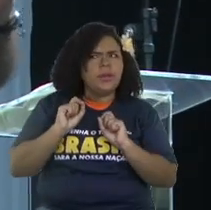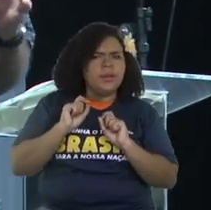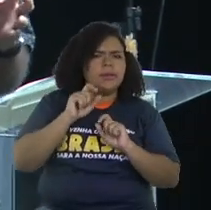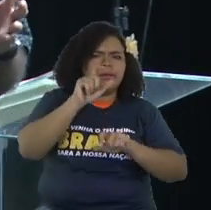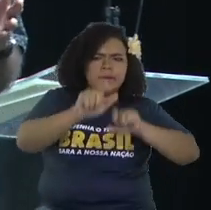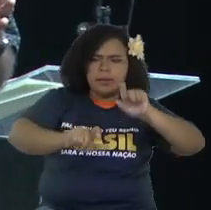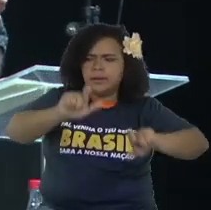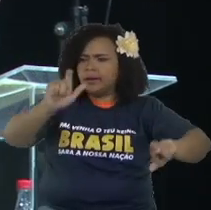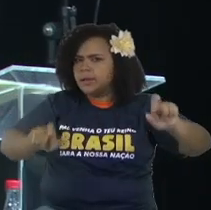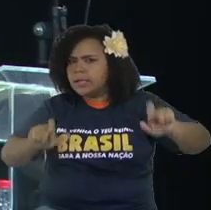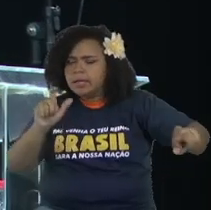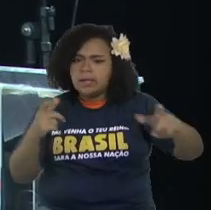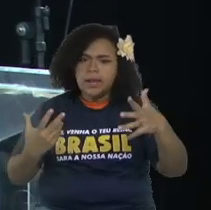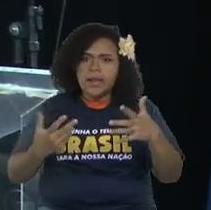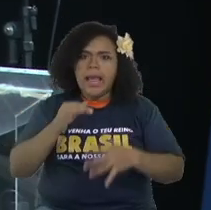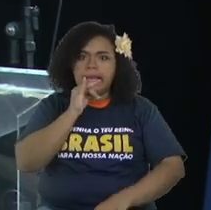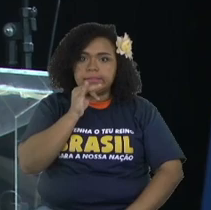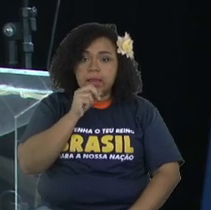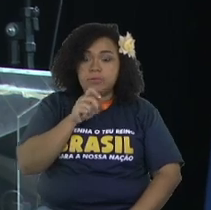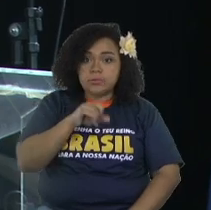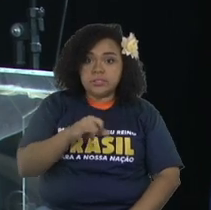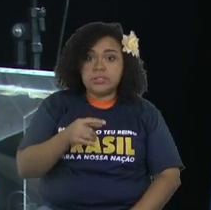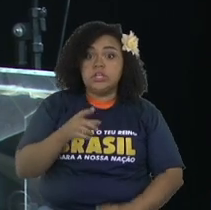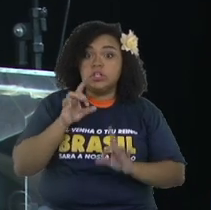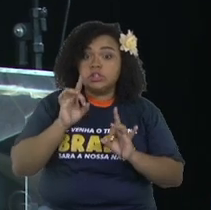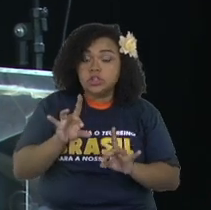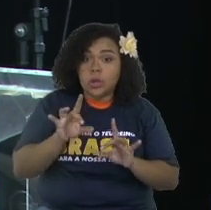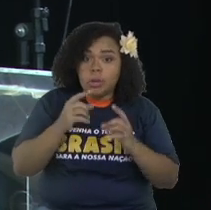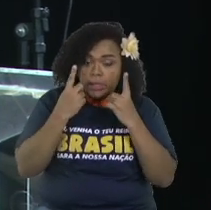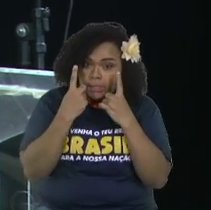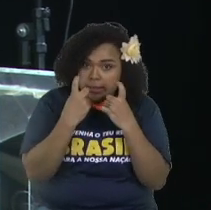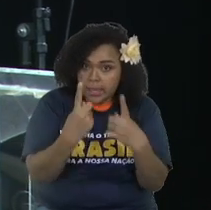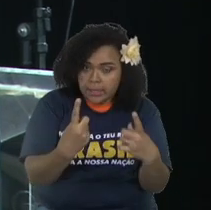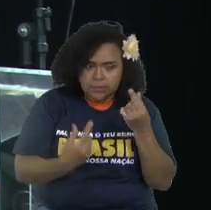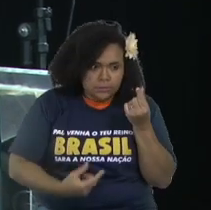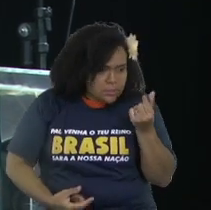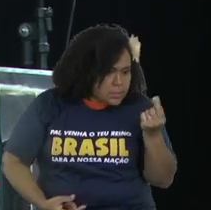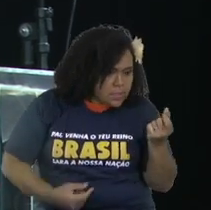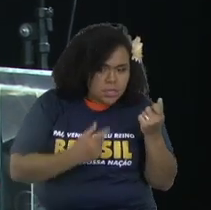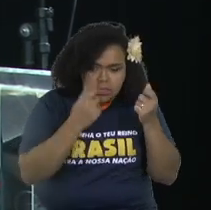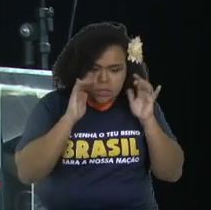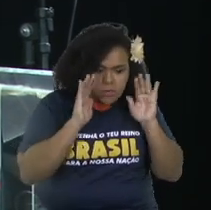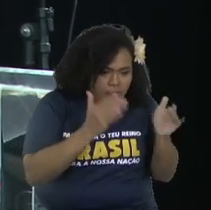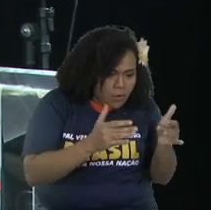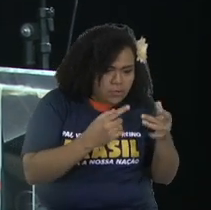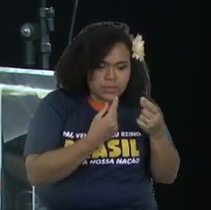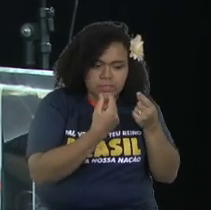that in our human state, the money can take us...